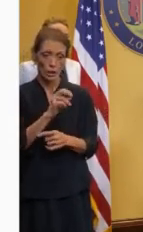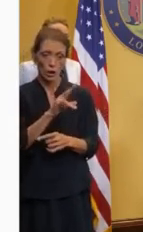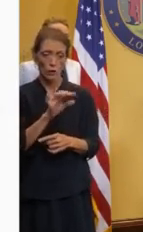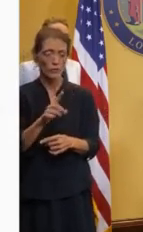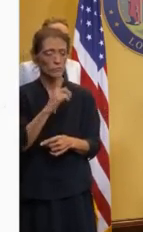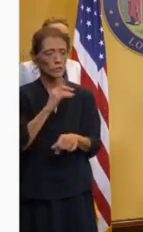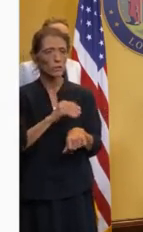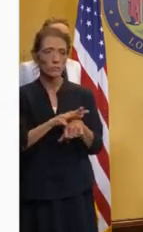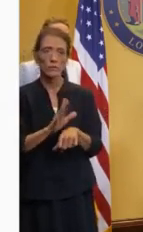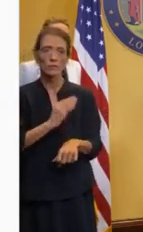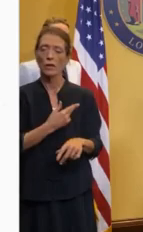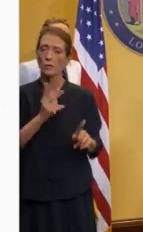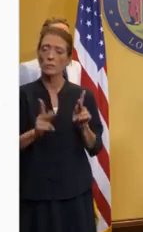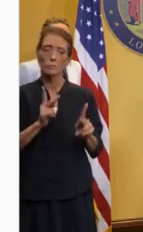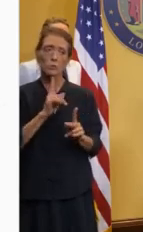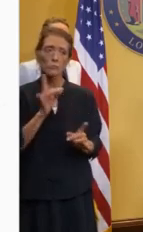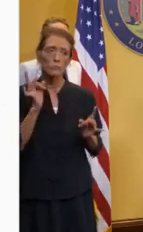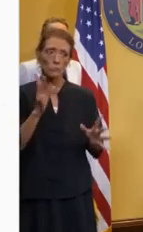people very hard.